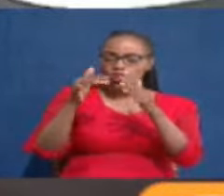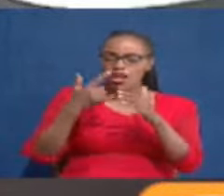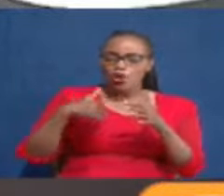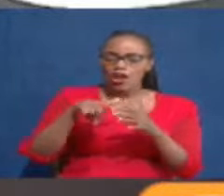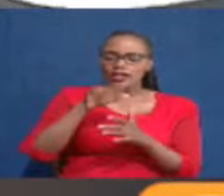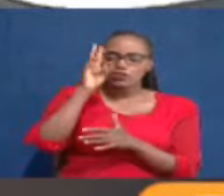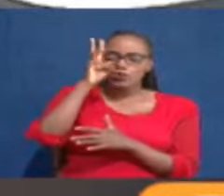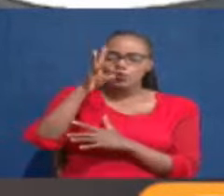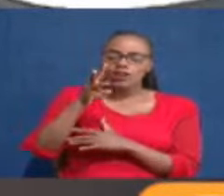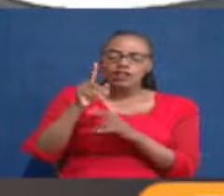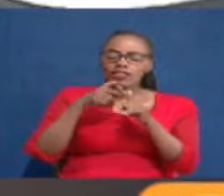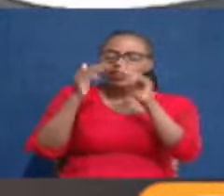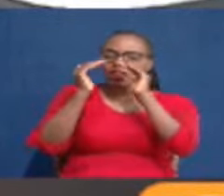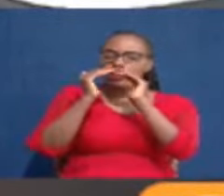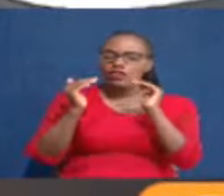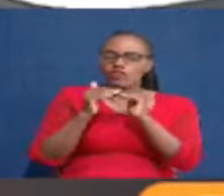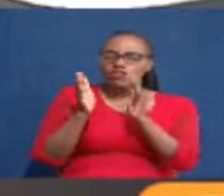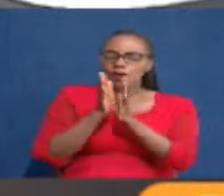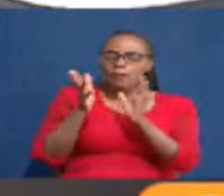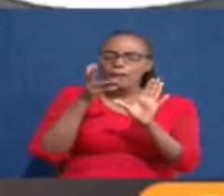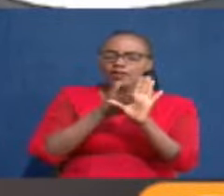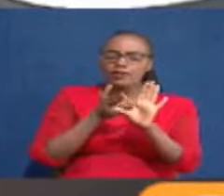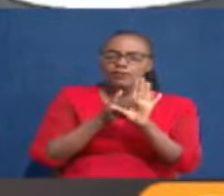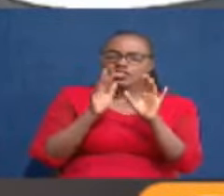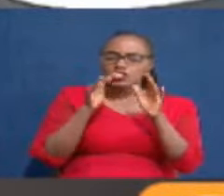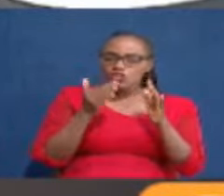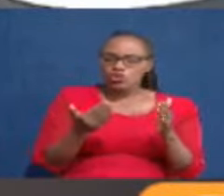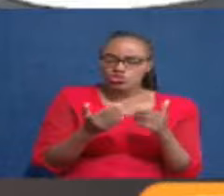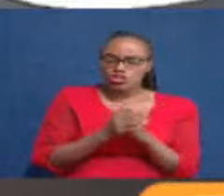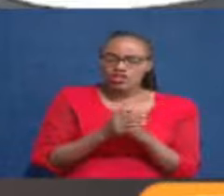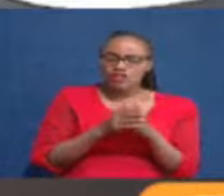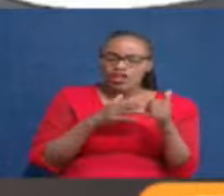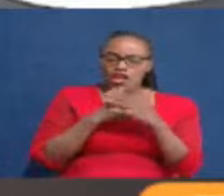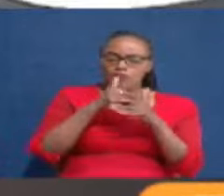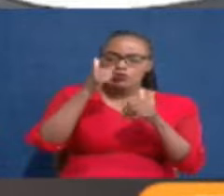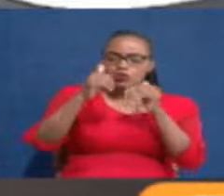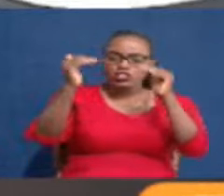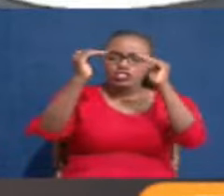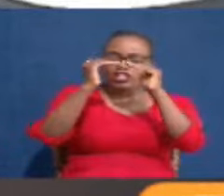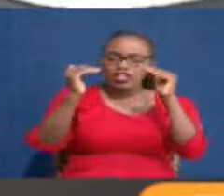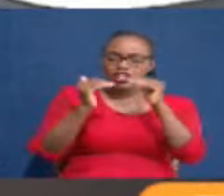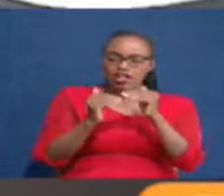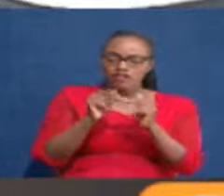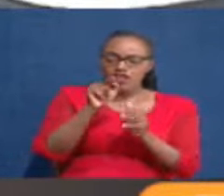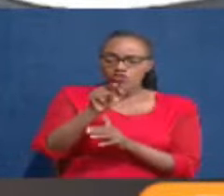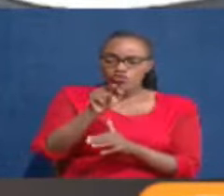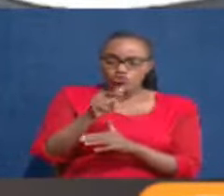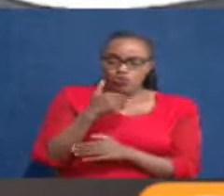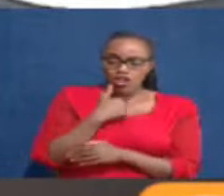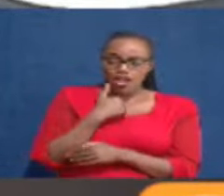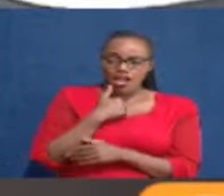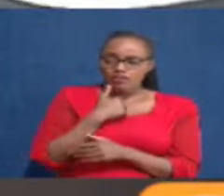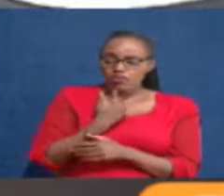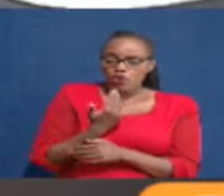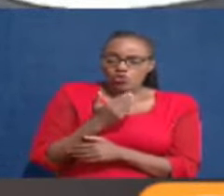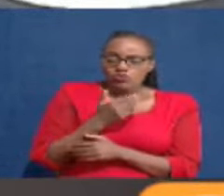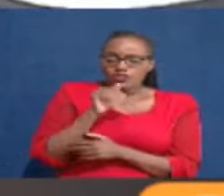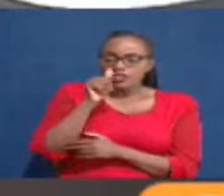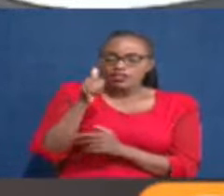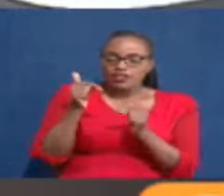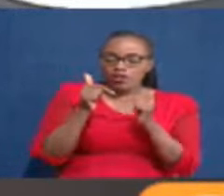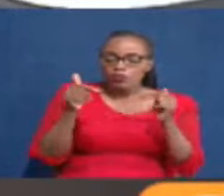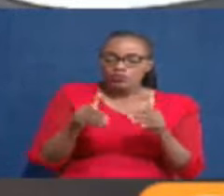we going what is the threshold for public participation to what extent are you bound or otherwise